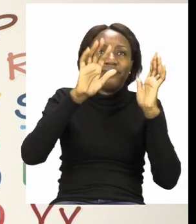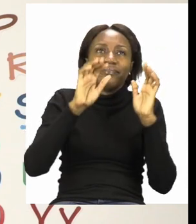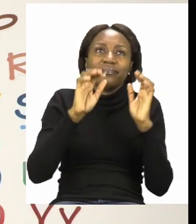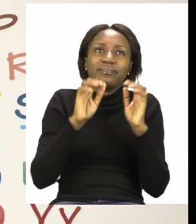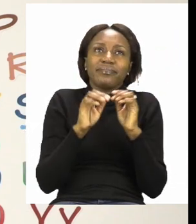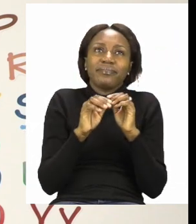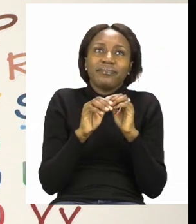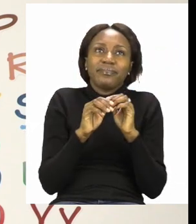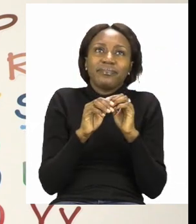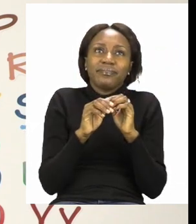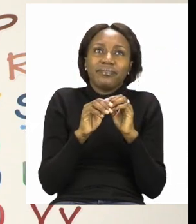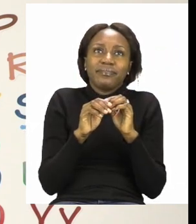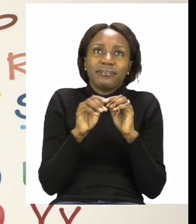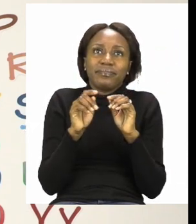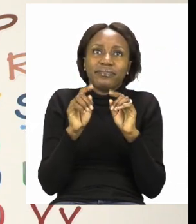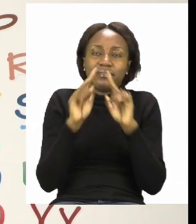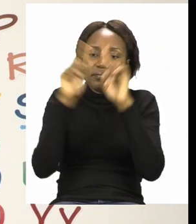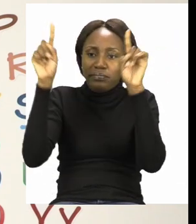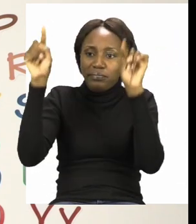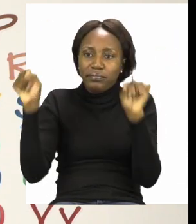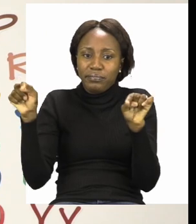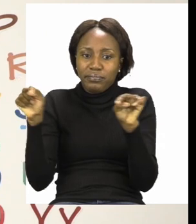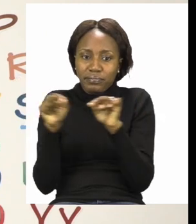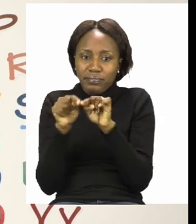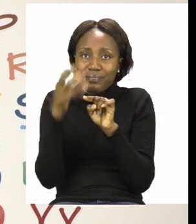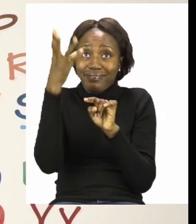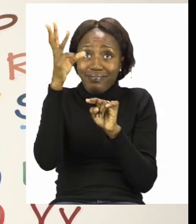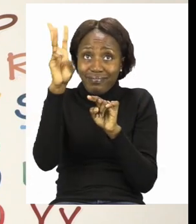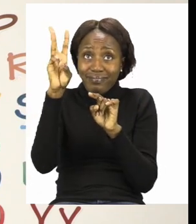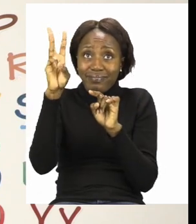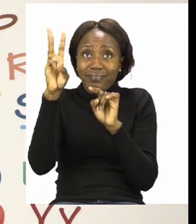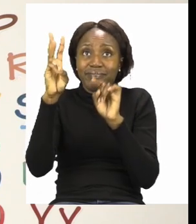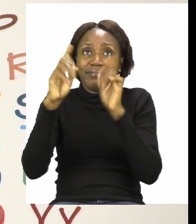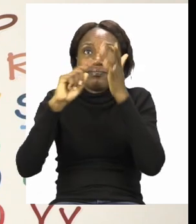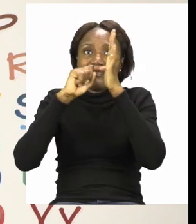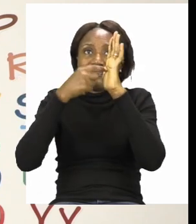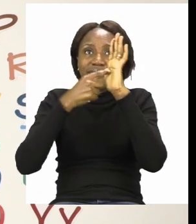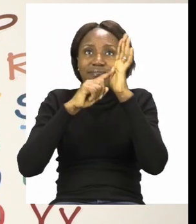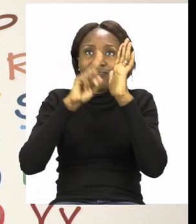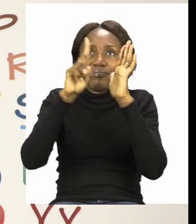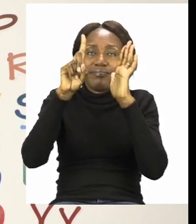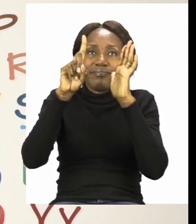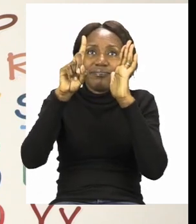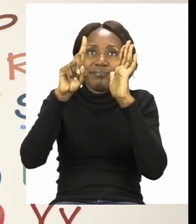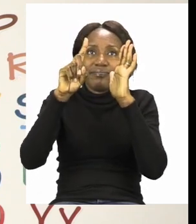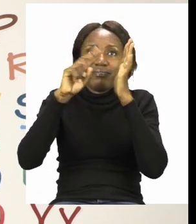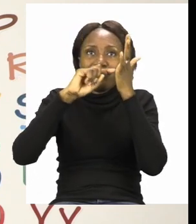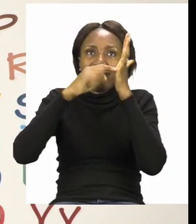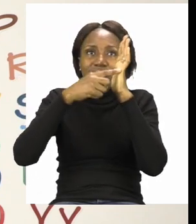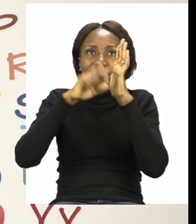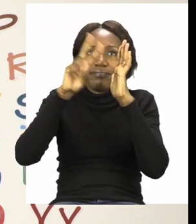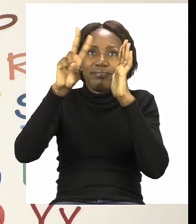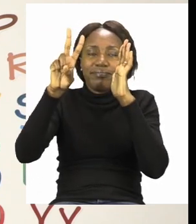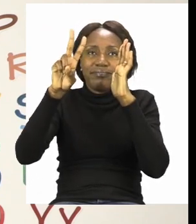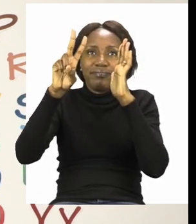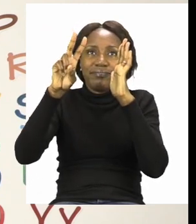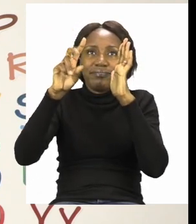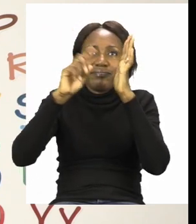Now, we're going to put 6 in the next one. 1, 2,